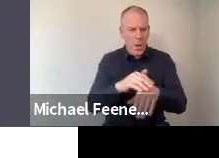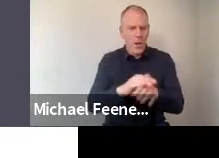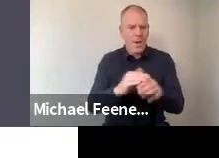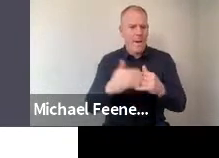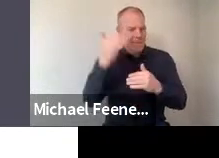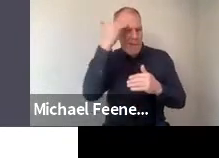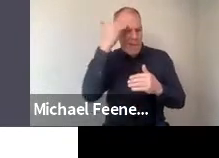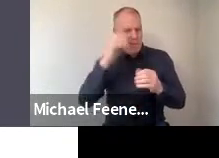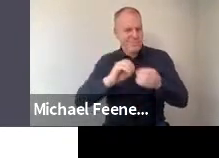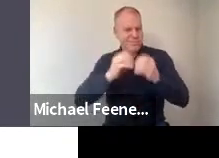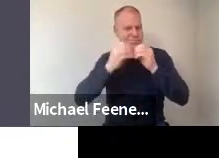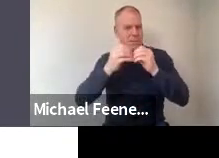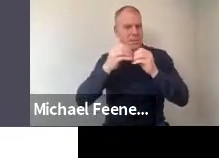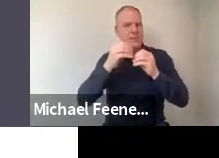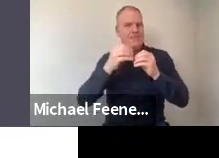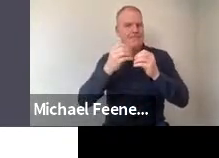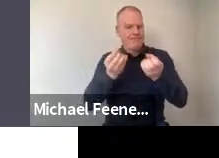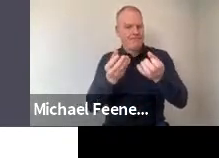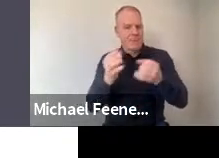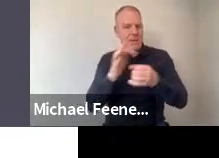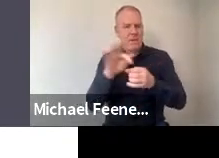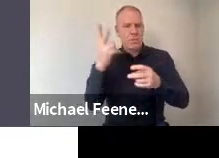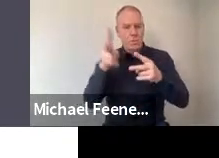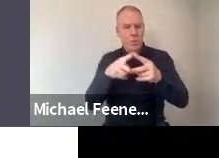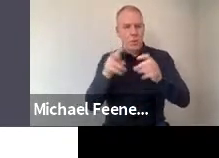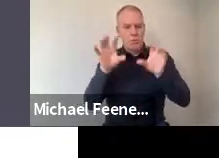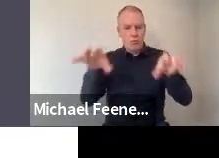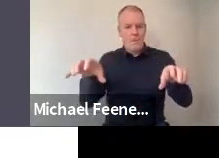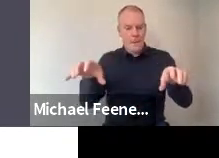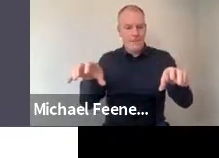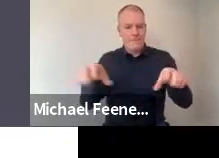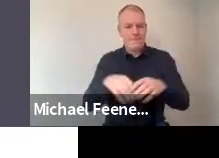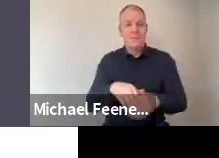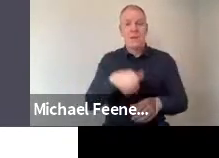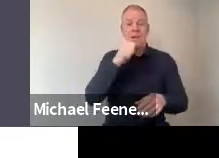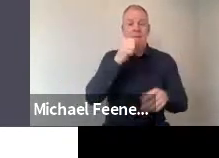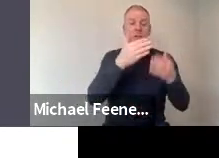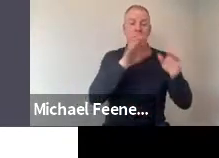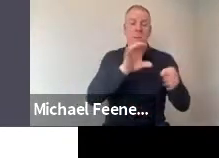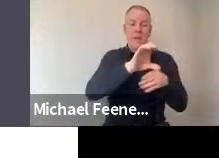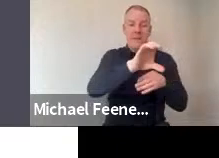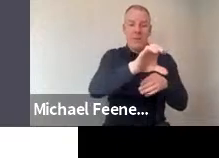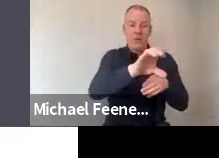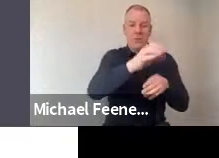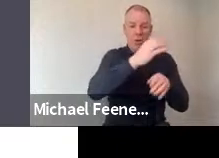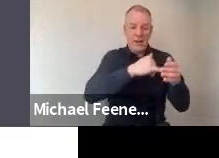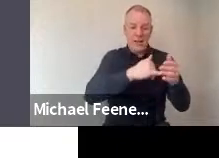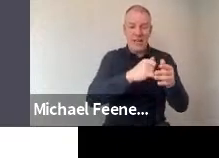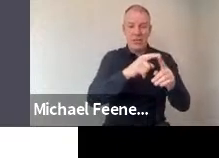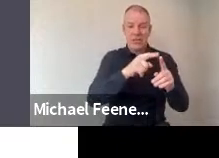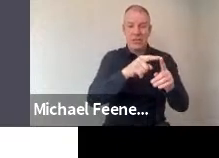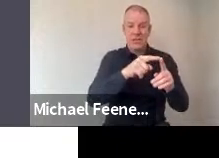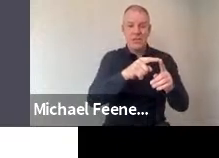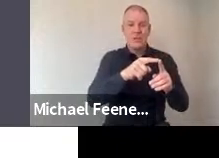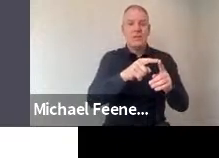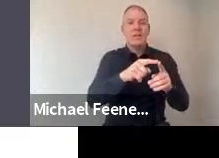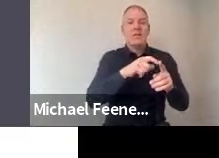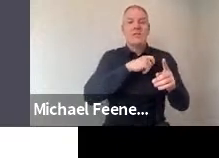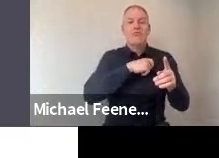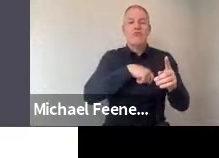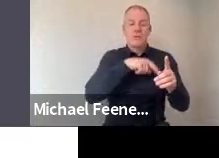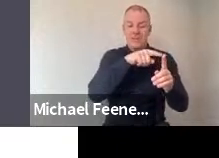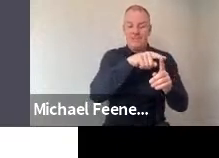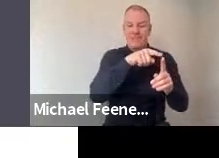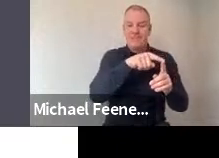that's produced by these two categories of scientists. So first, from the publicly funded institutions, for a level of trust